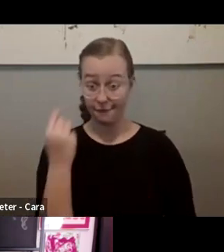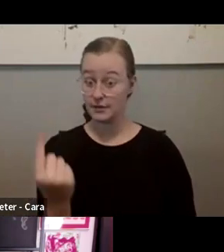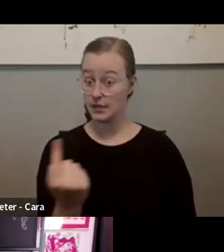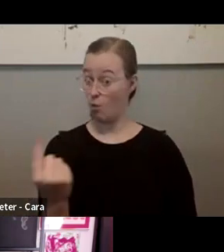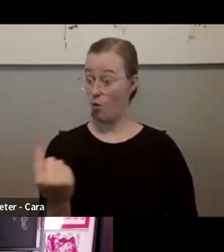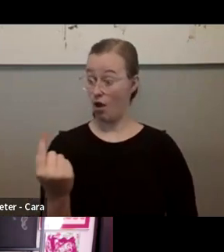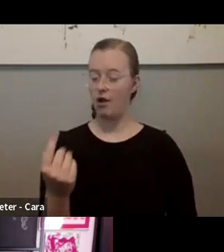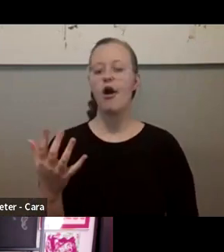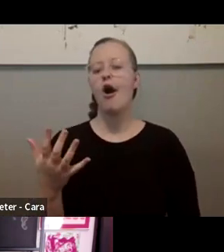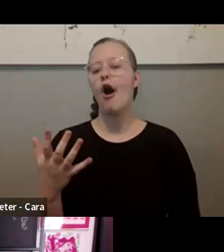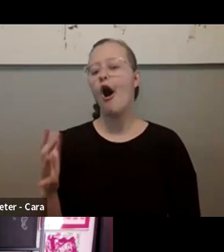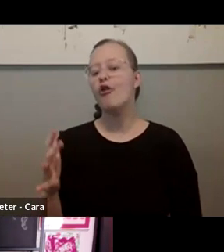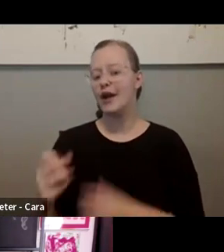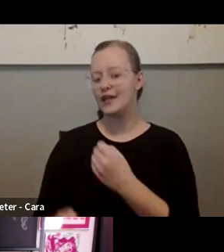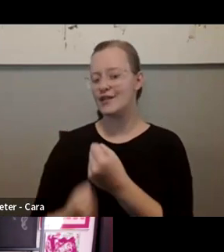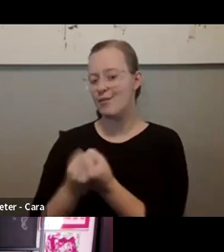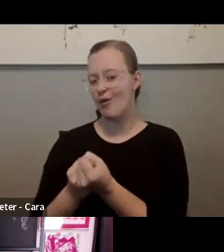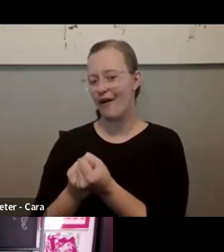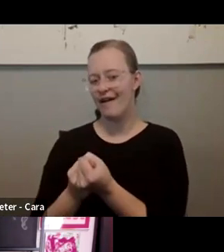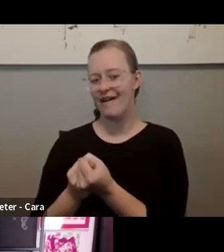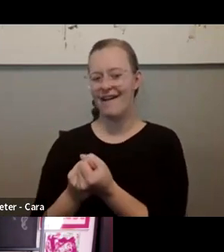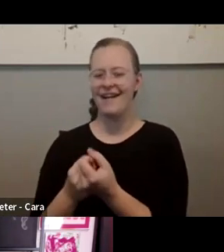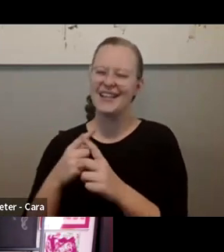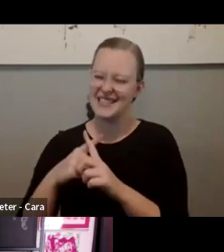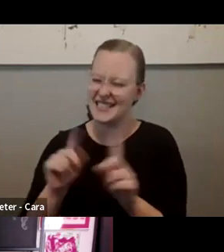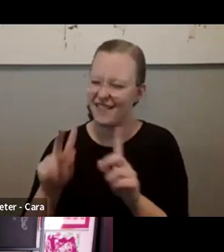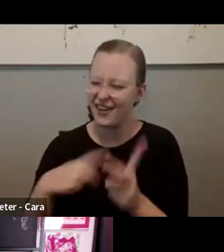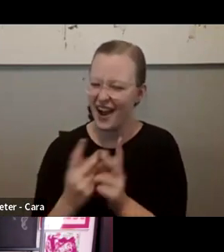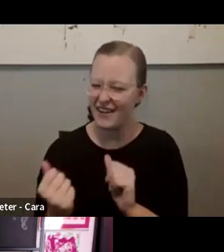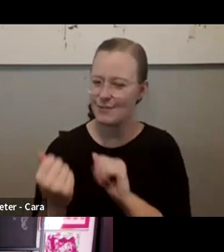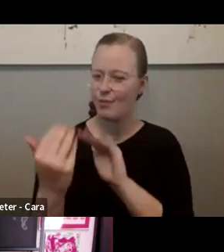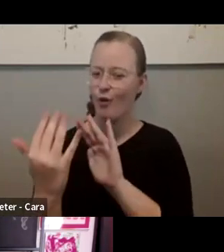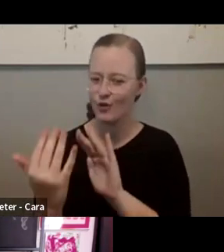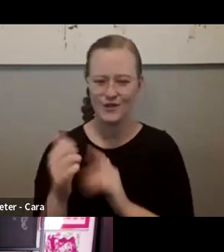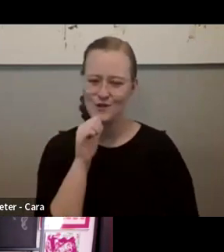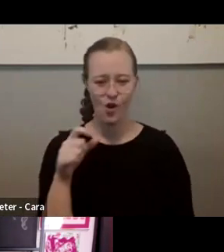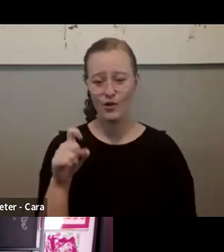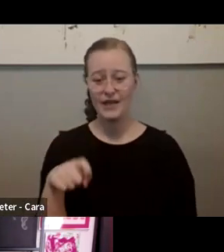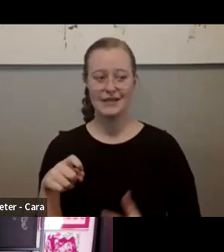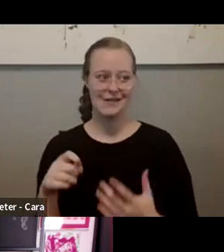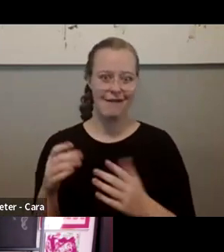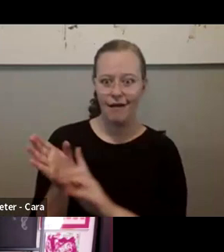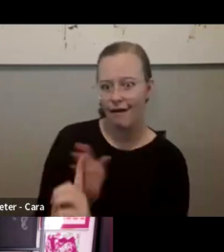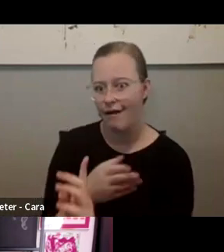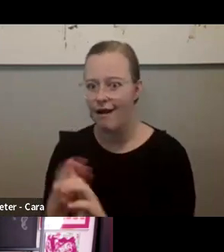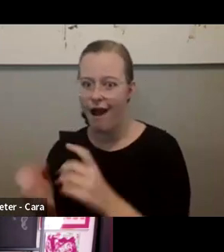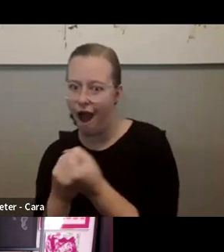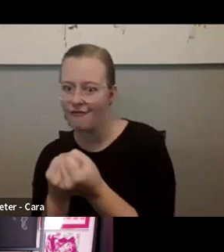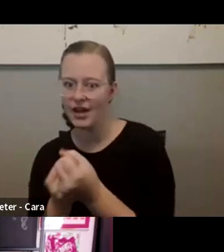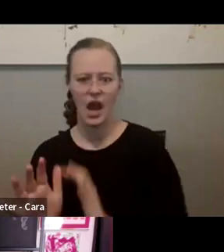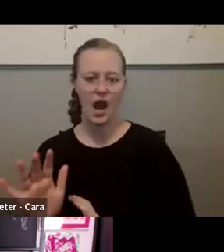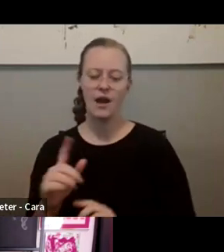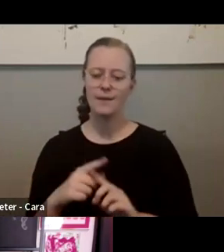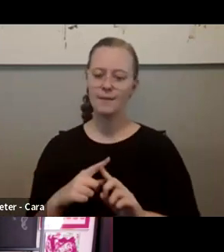already supportive, you don't need to really spend a lot of time trying to advocate there. But